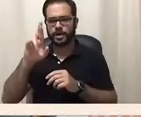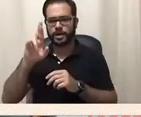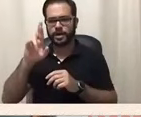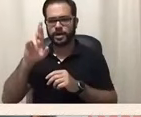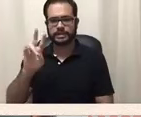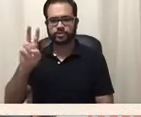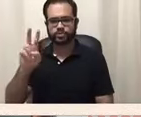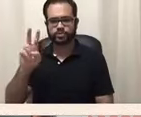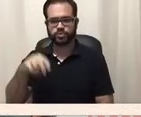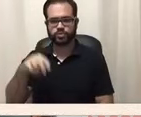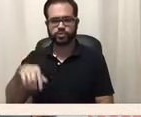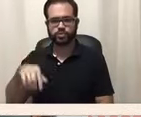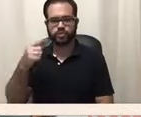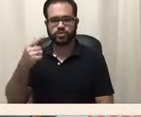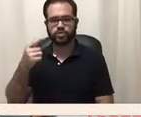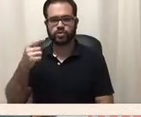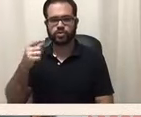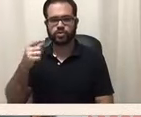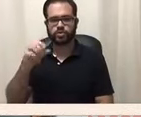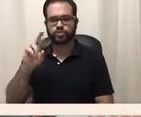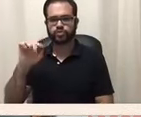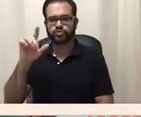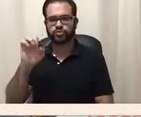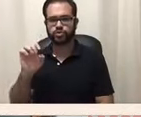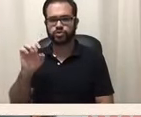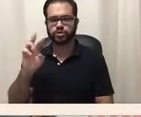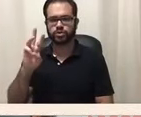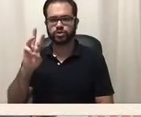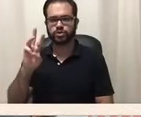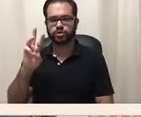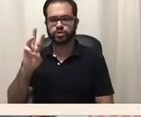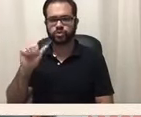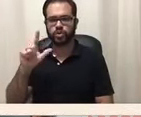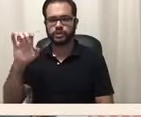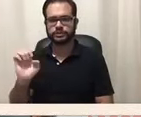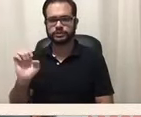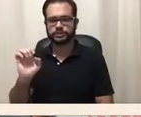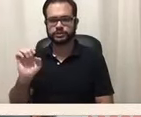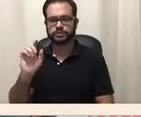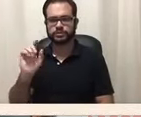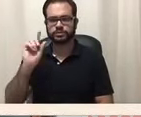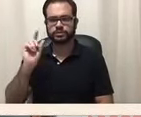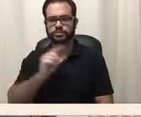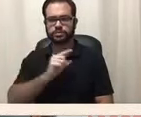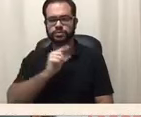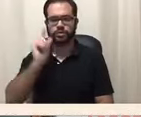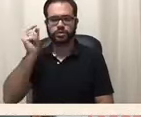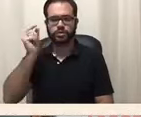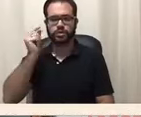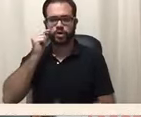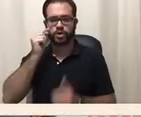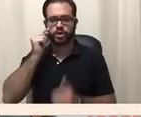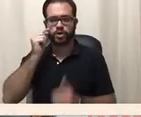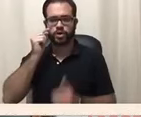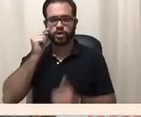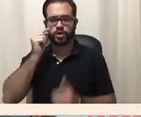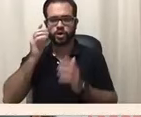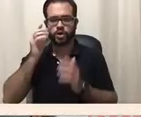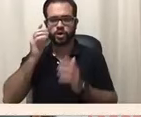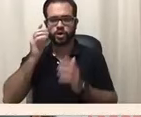wallace of alabama was shot and paralyzed